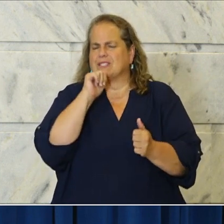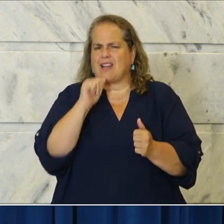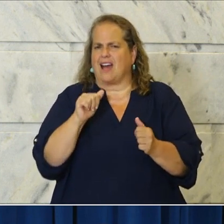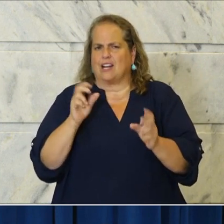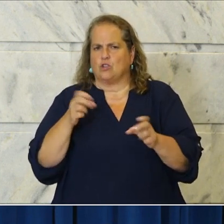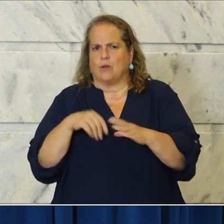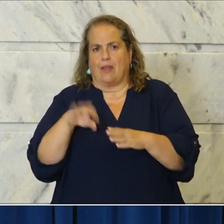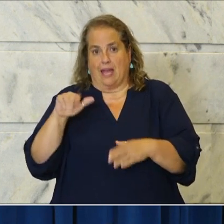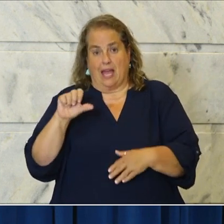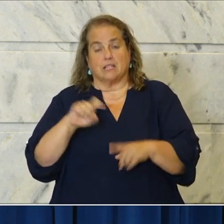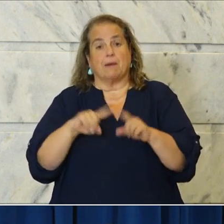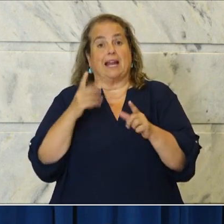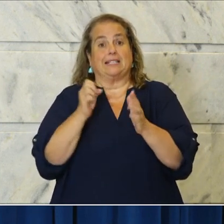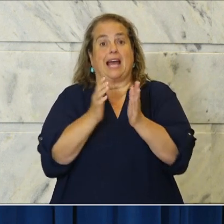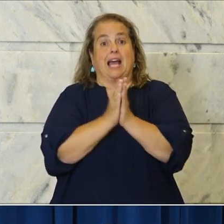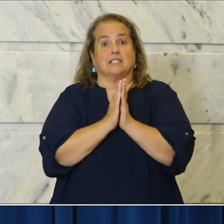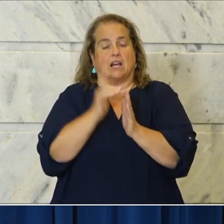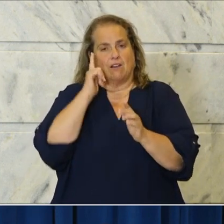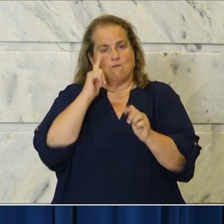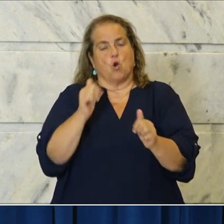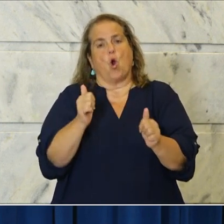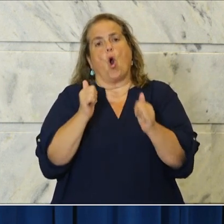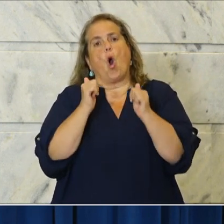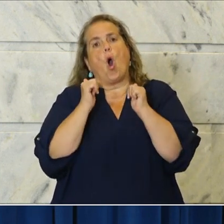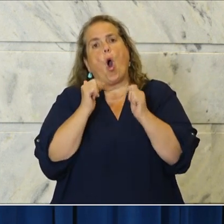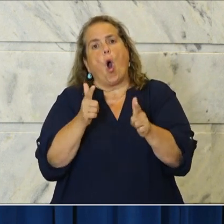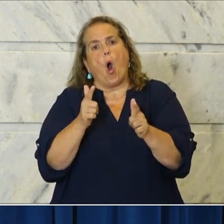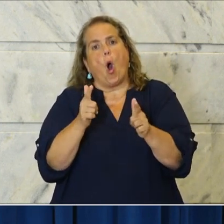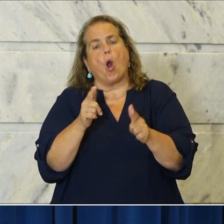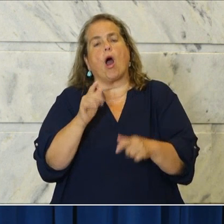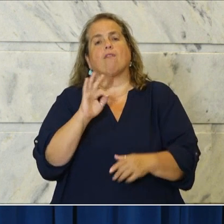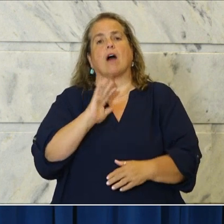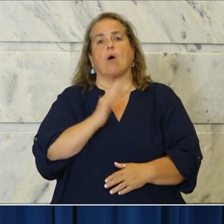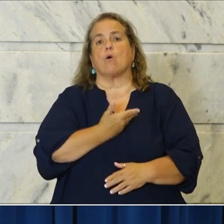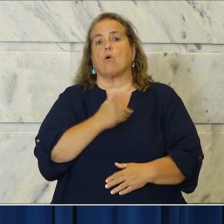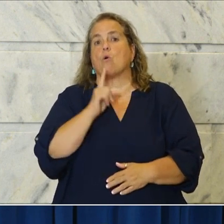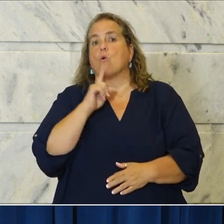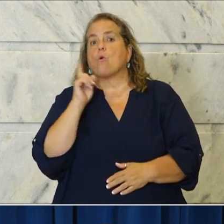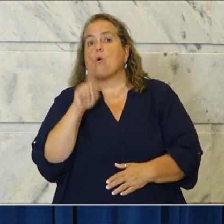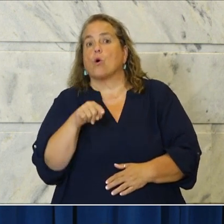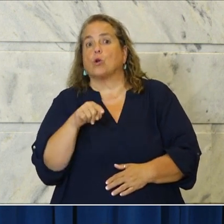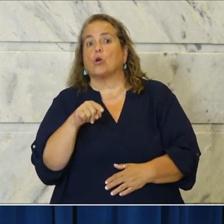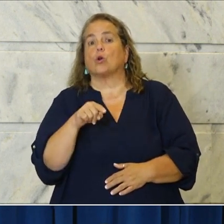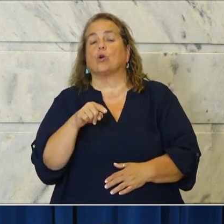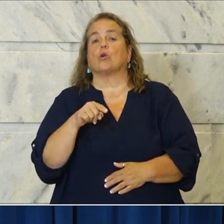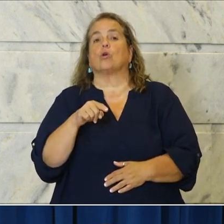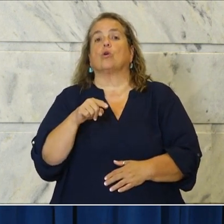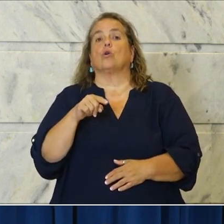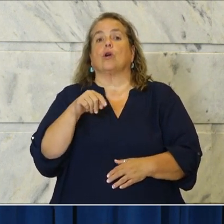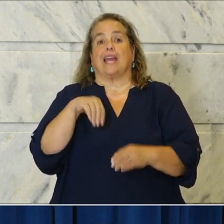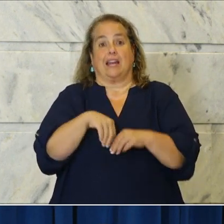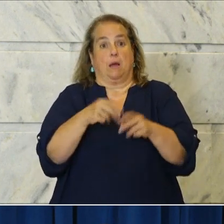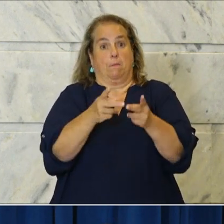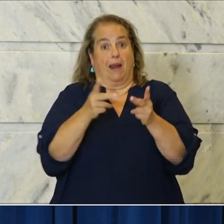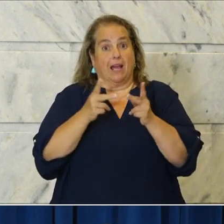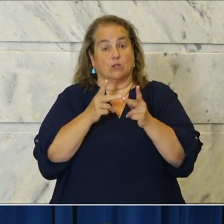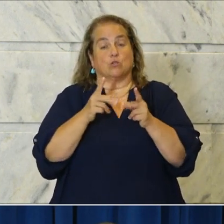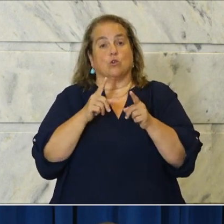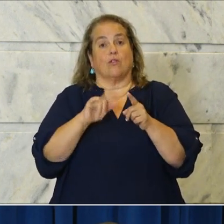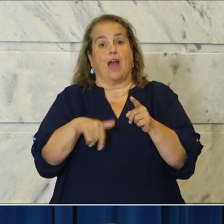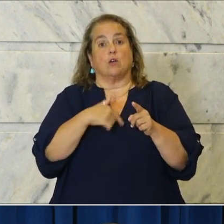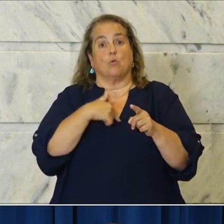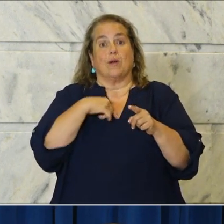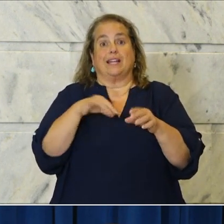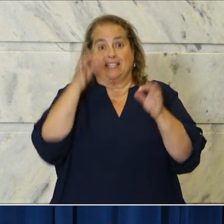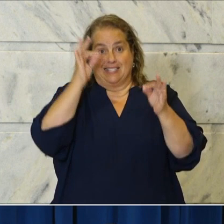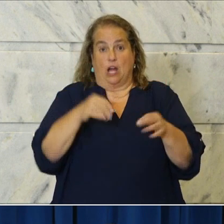But he is asking for every single order that we have put in place to protect people, every single one to